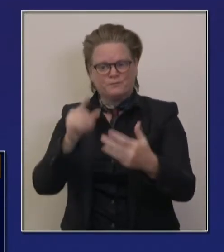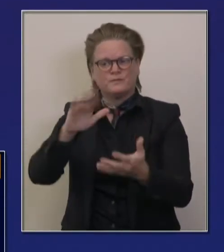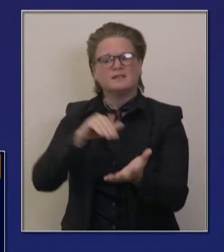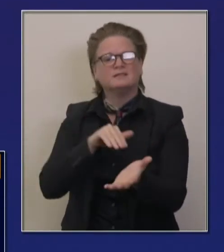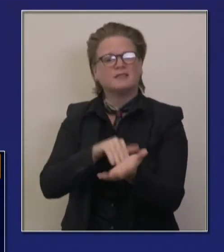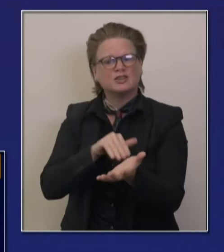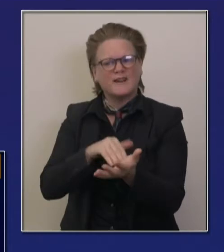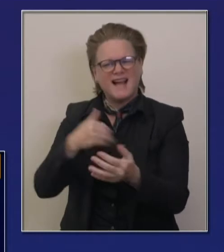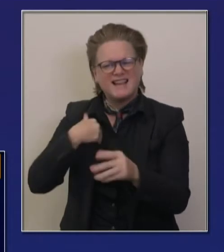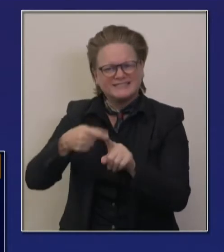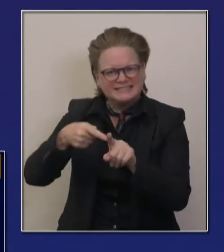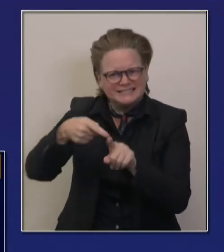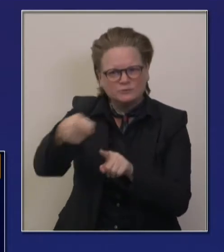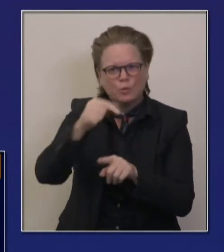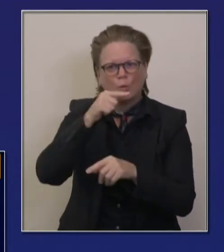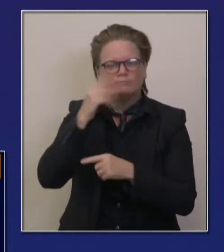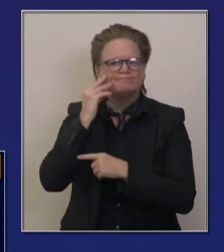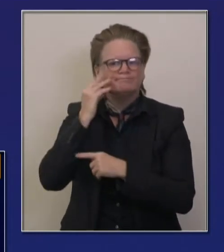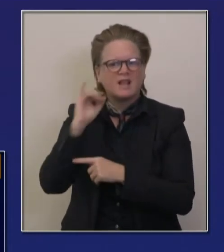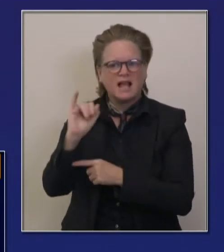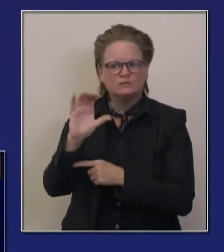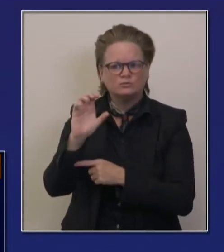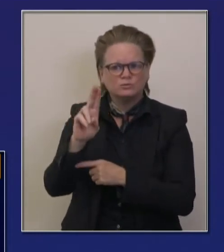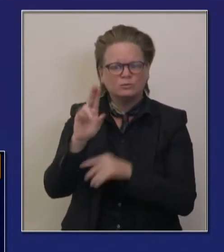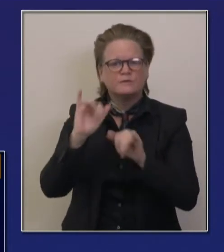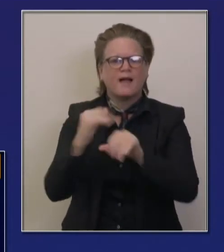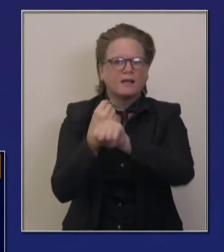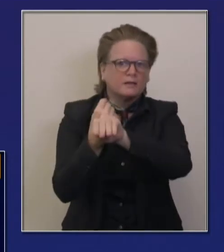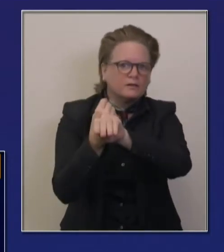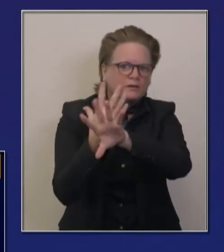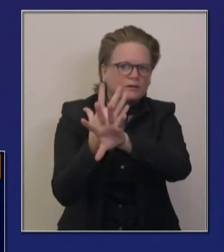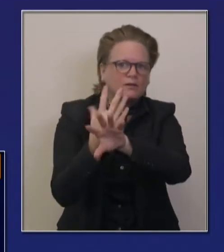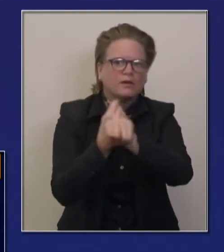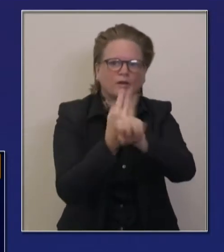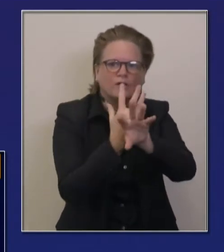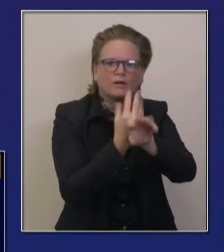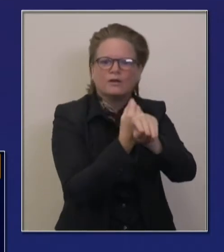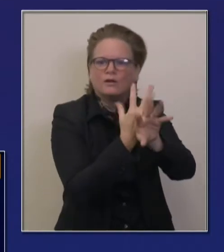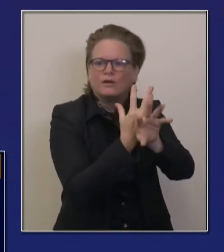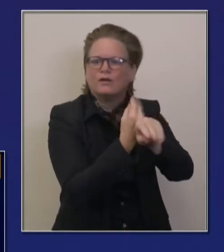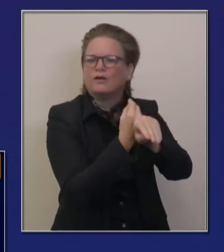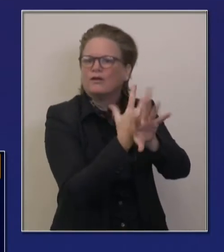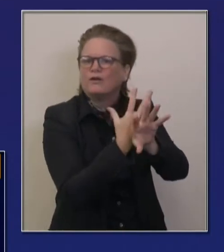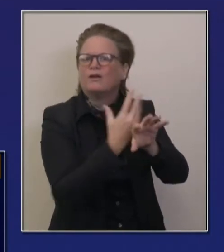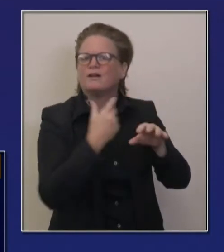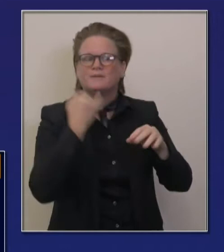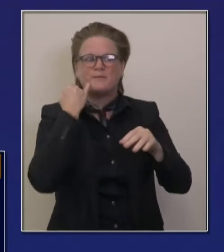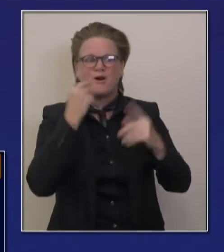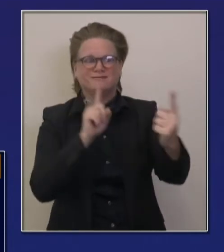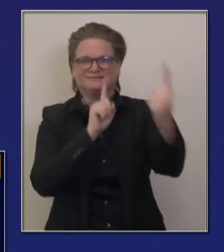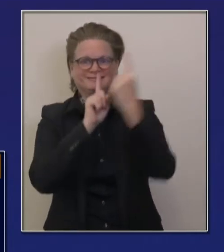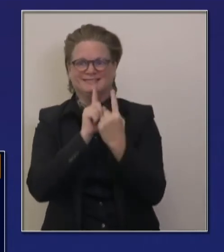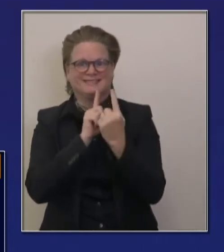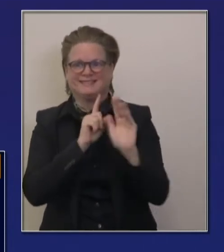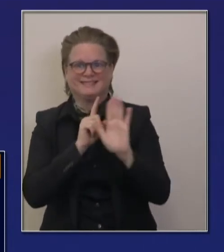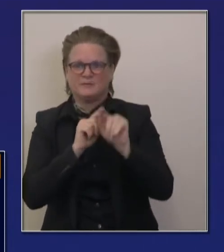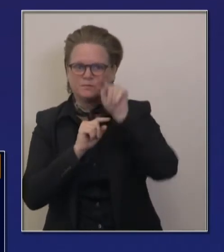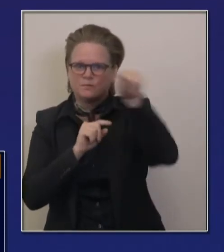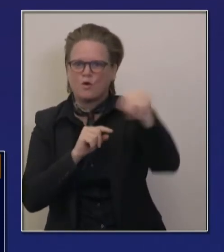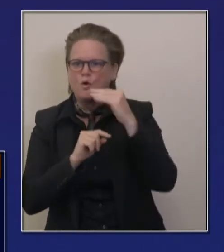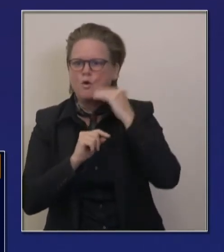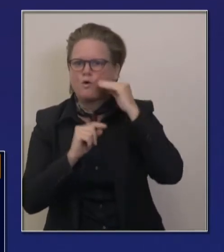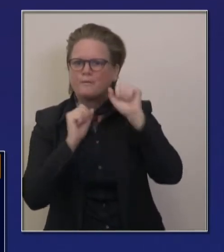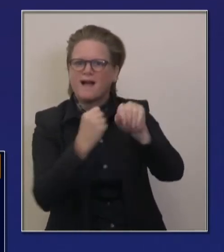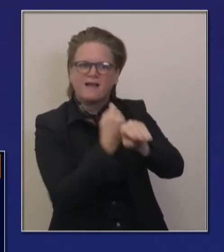rural issues, deal with some of the proximity concerns. That program begins today. Uh, and that ICU expertise also should